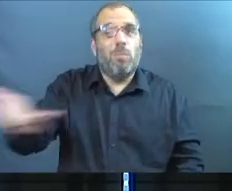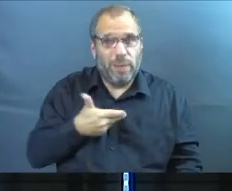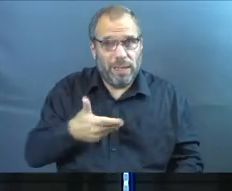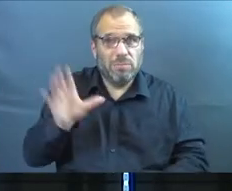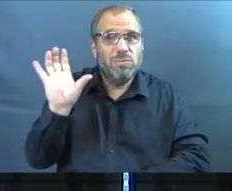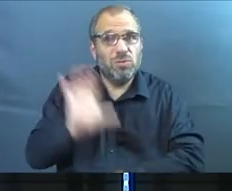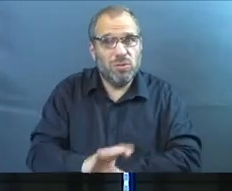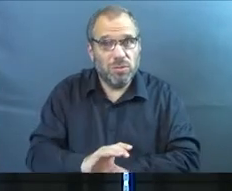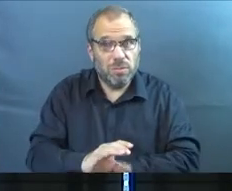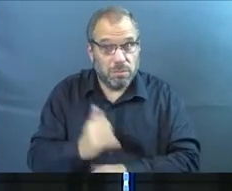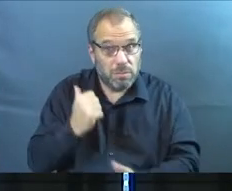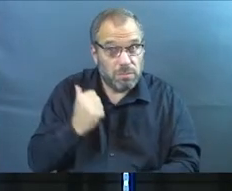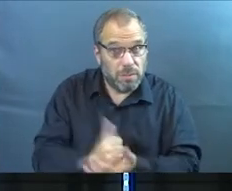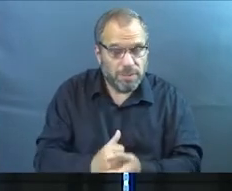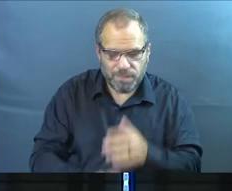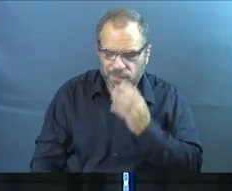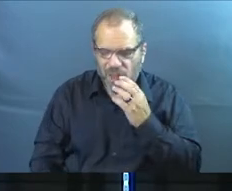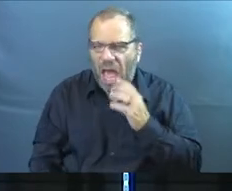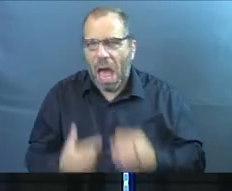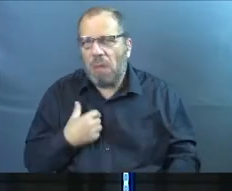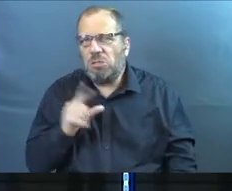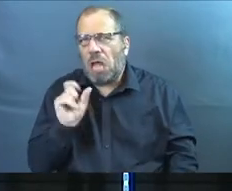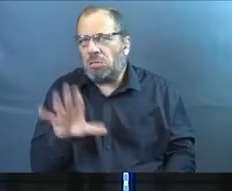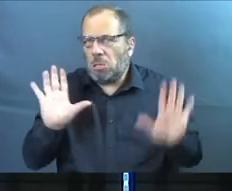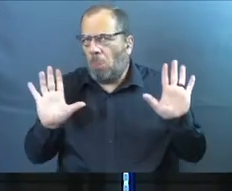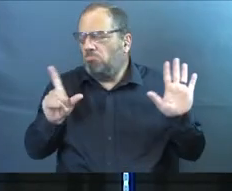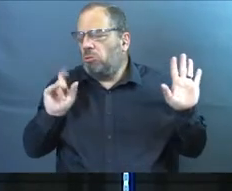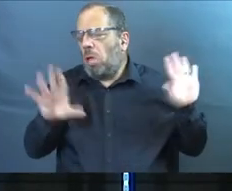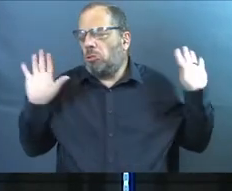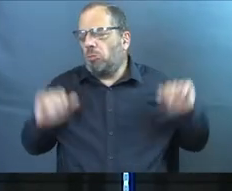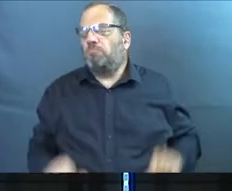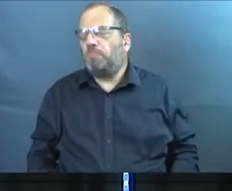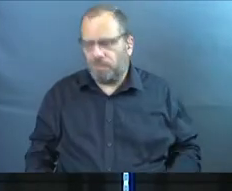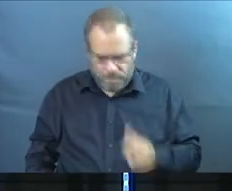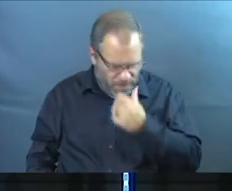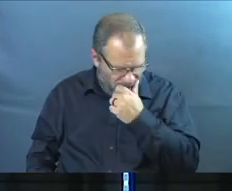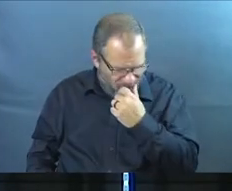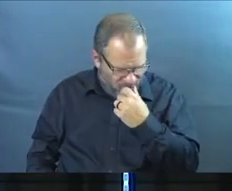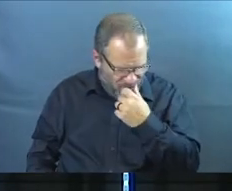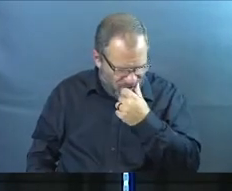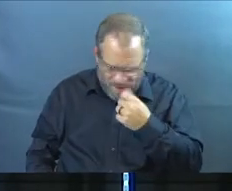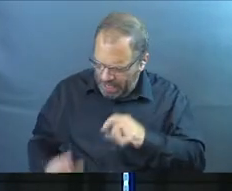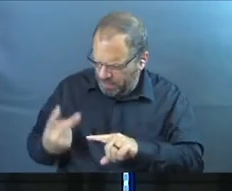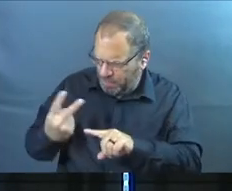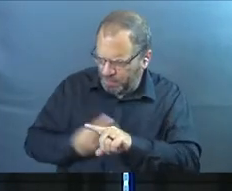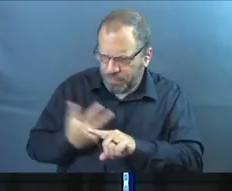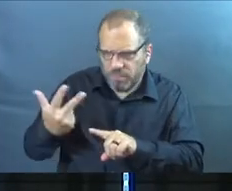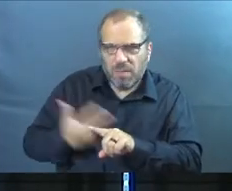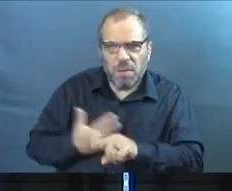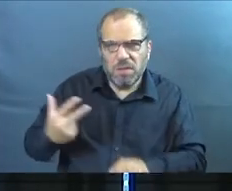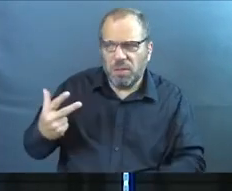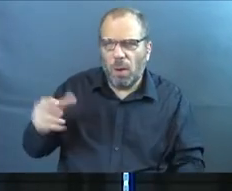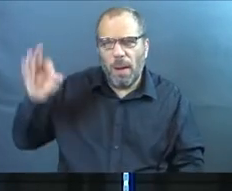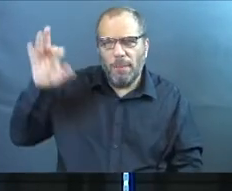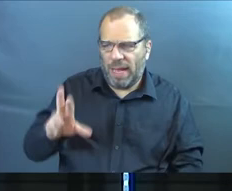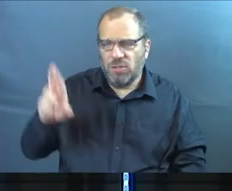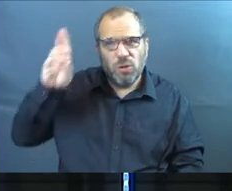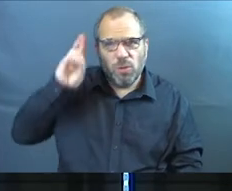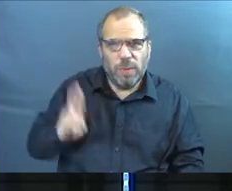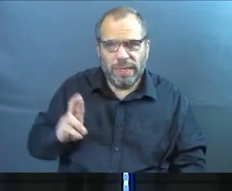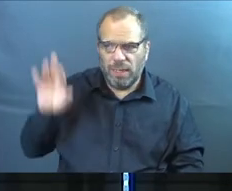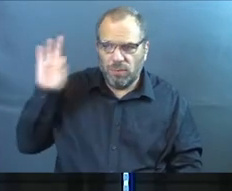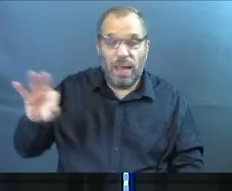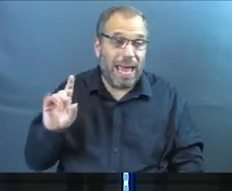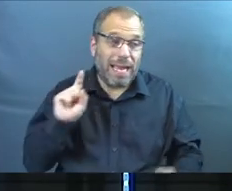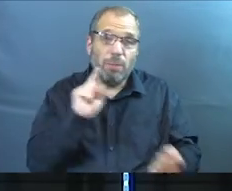what I mean? Just a question. A few months ago, Pastor Ricky was up here preaching and I went